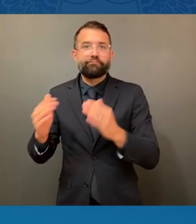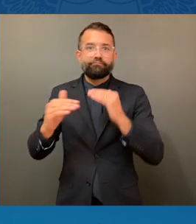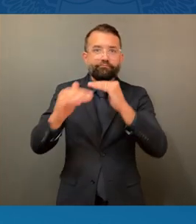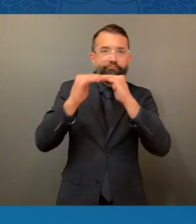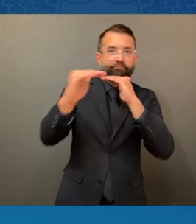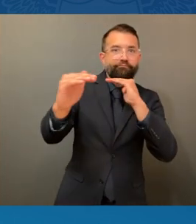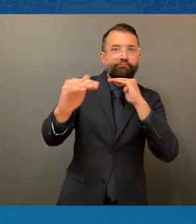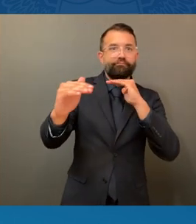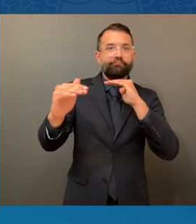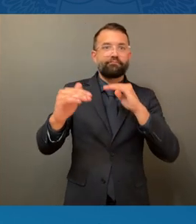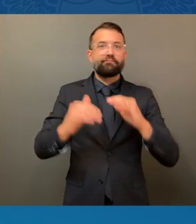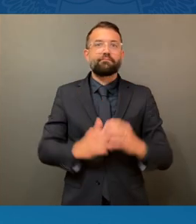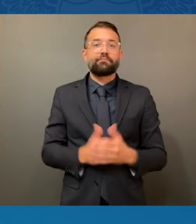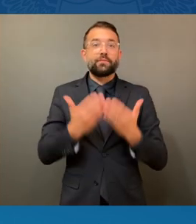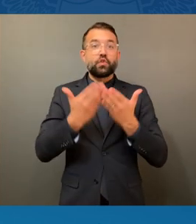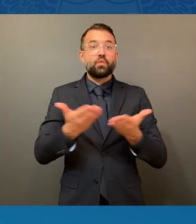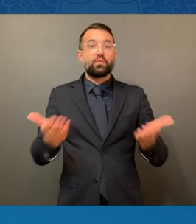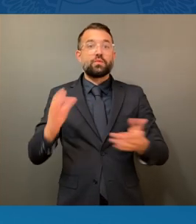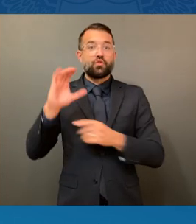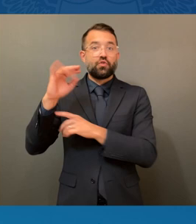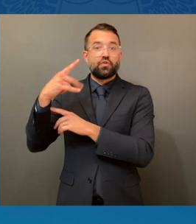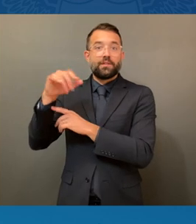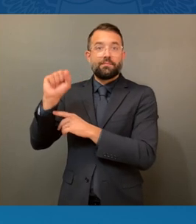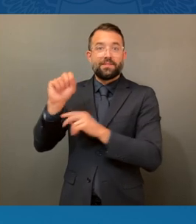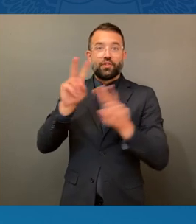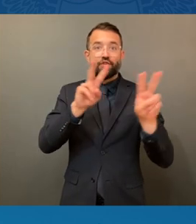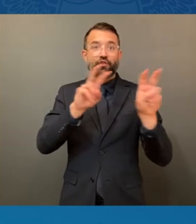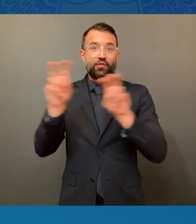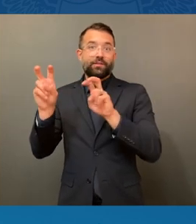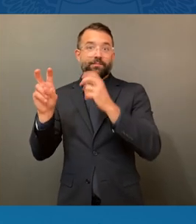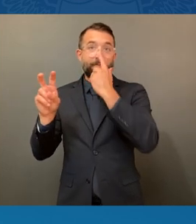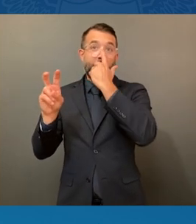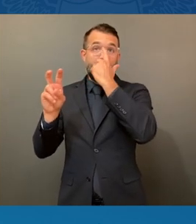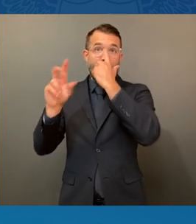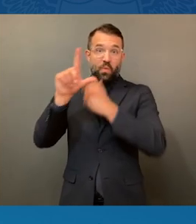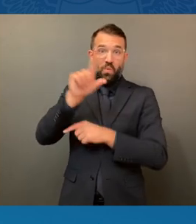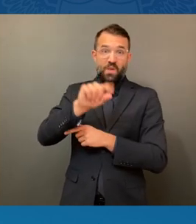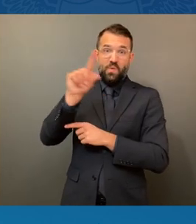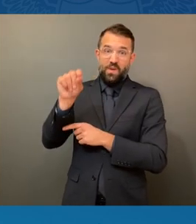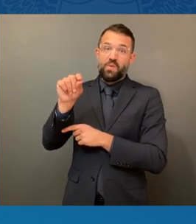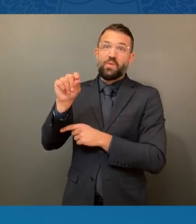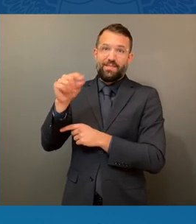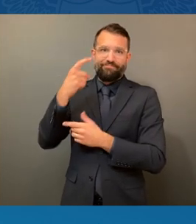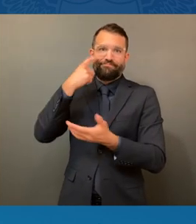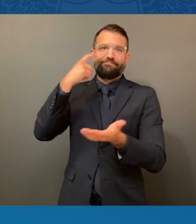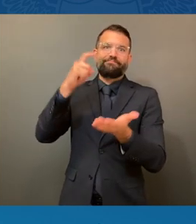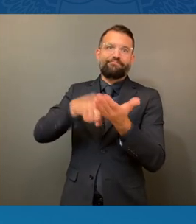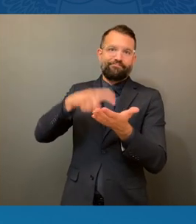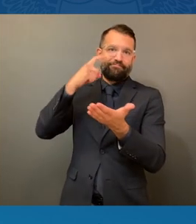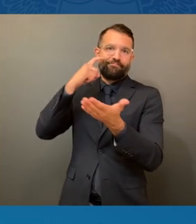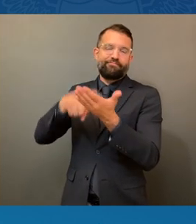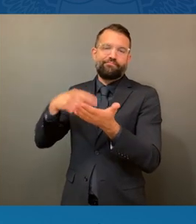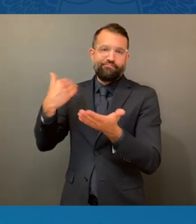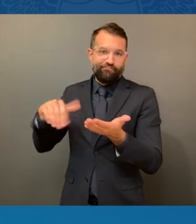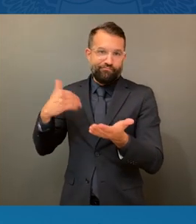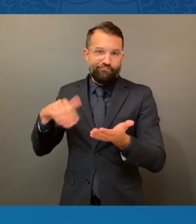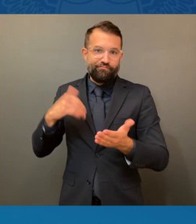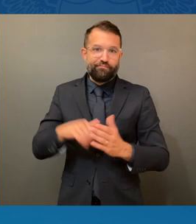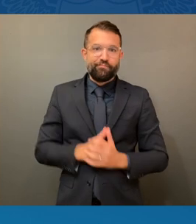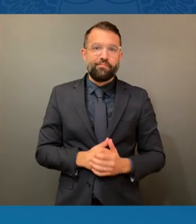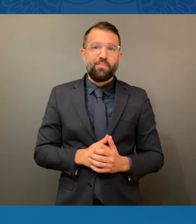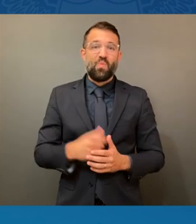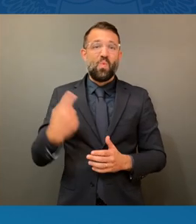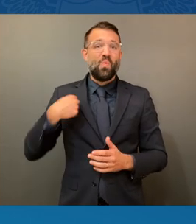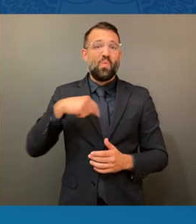chain issued specifically in the early days of the pandemic, we recognized how we did not have a strong